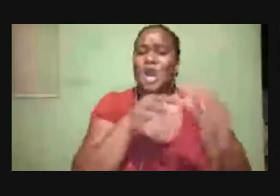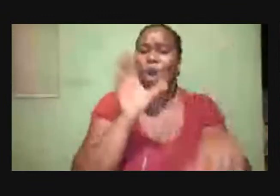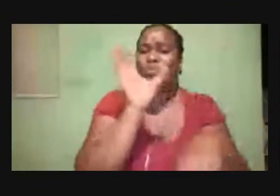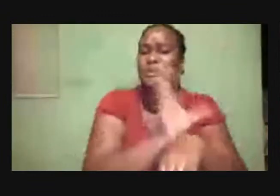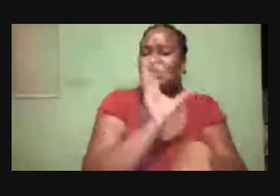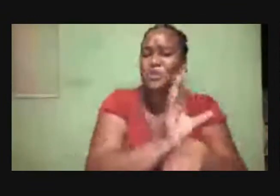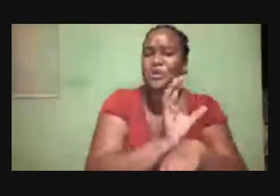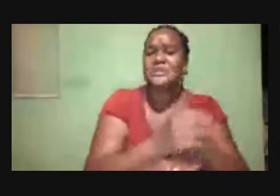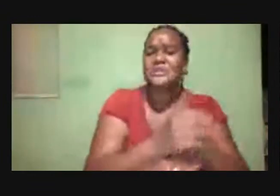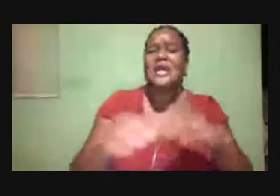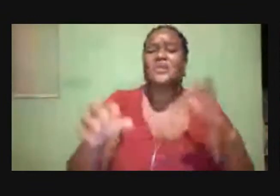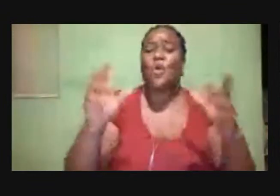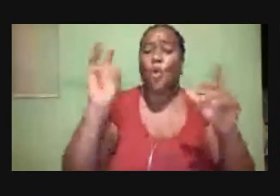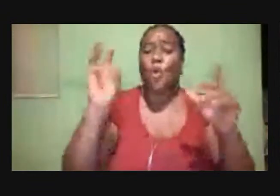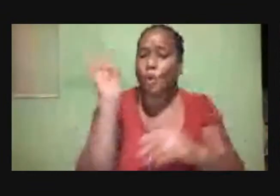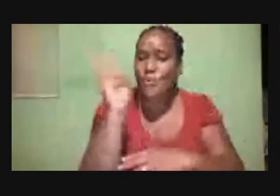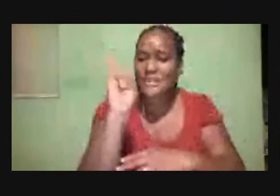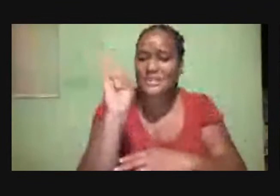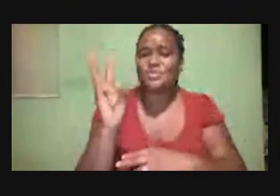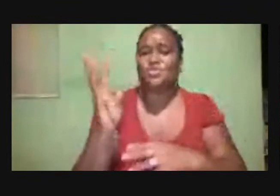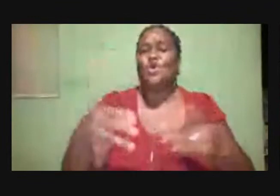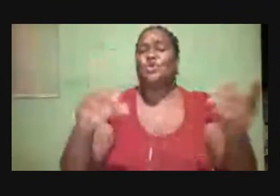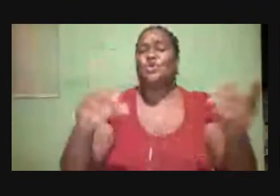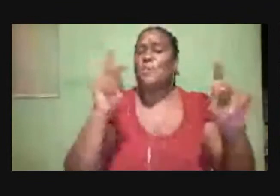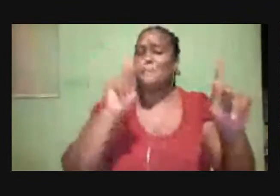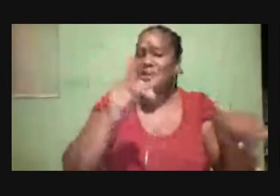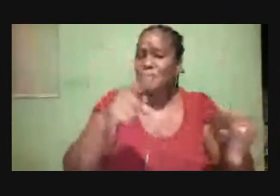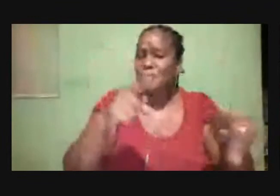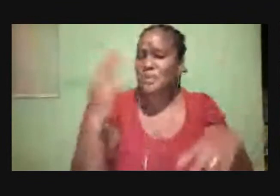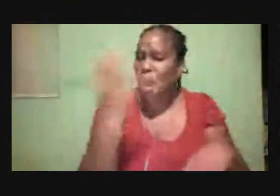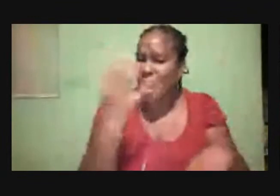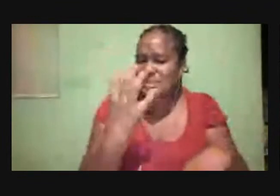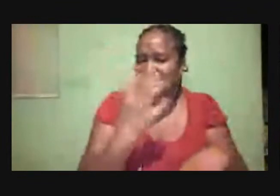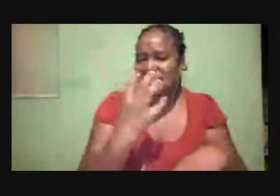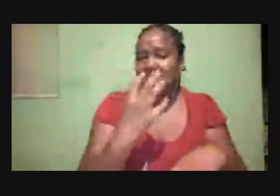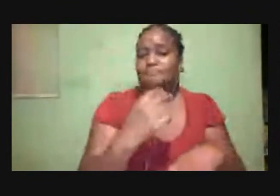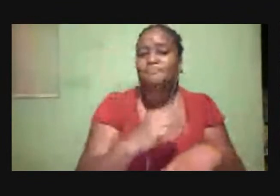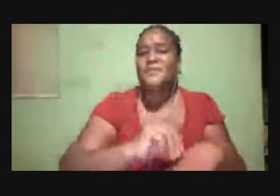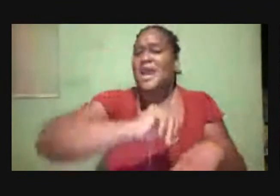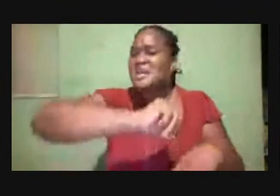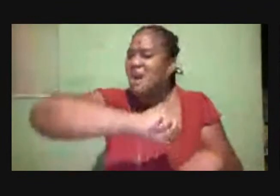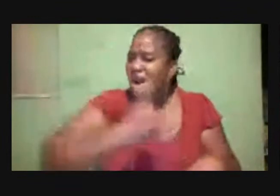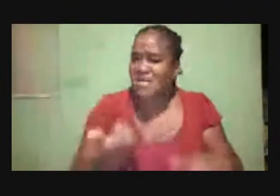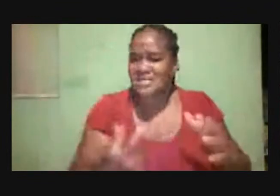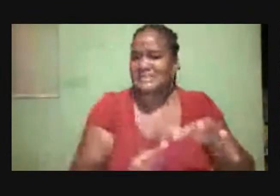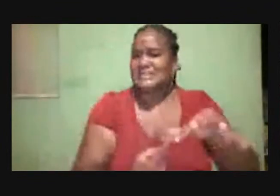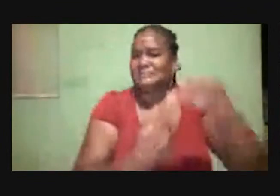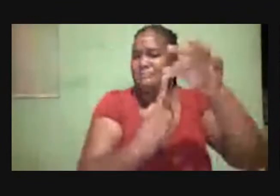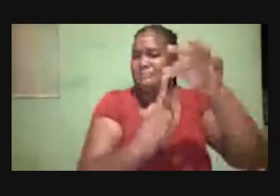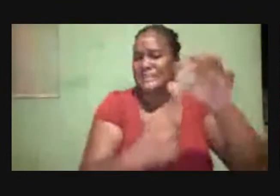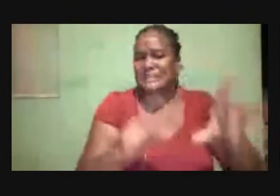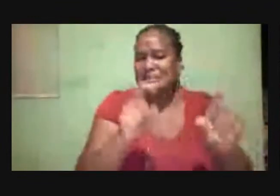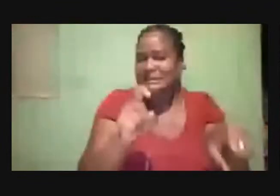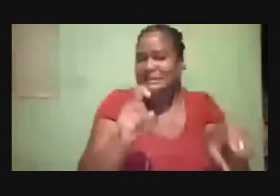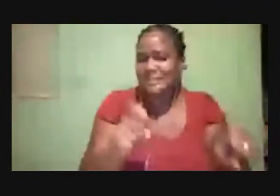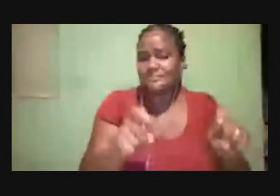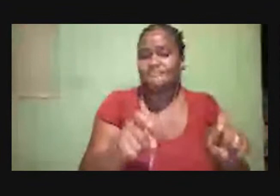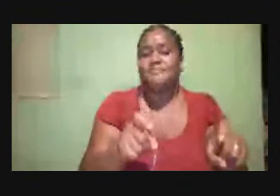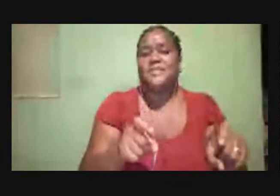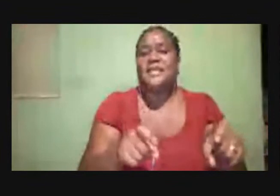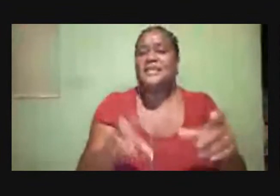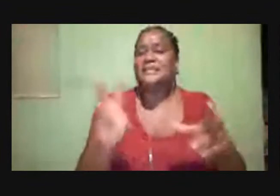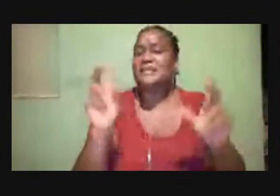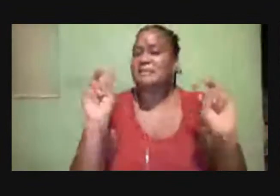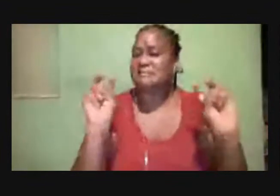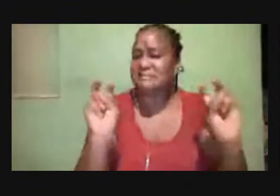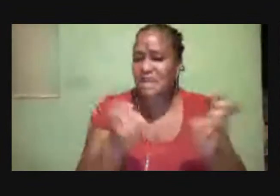To those with autism spectrum disorder And other special needs So, it is a topic that